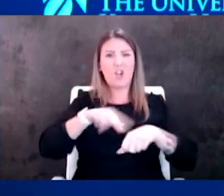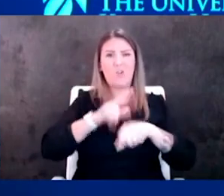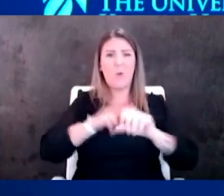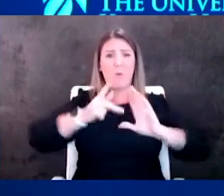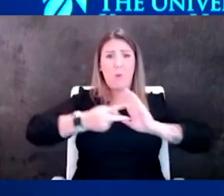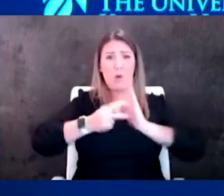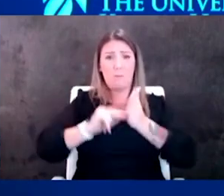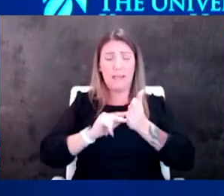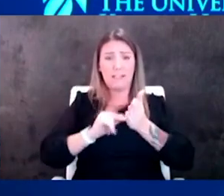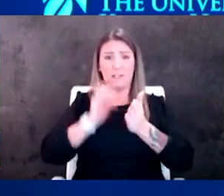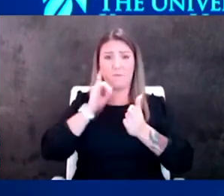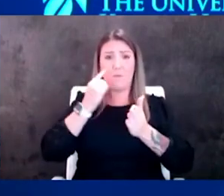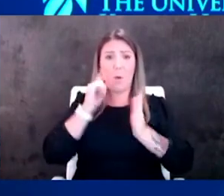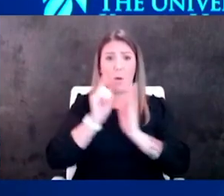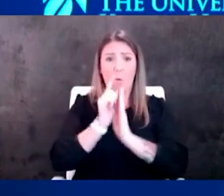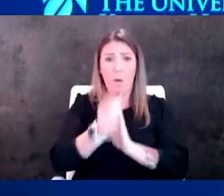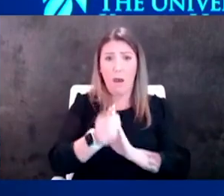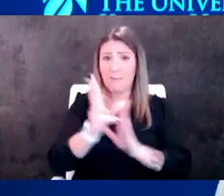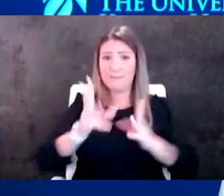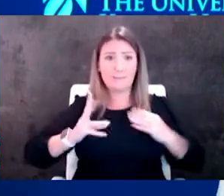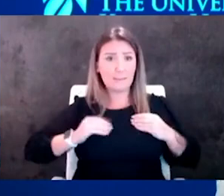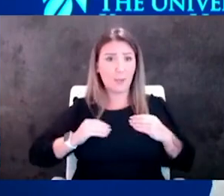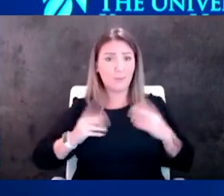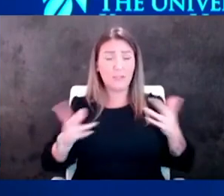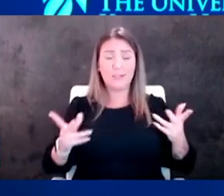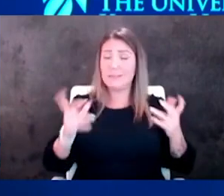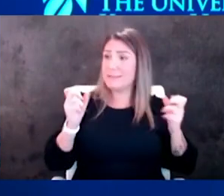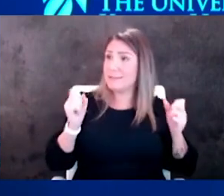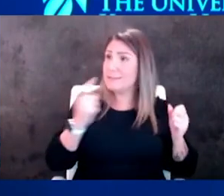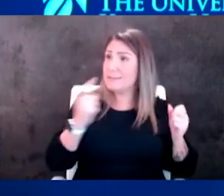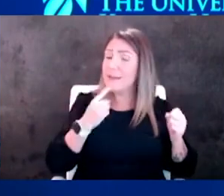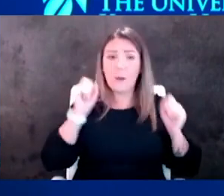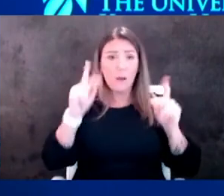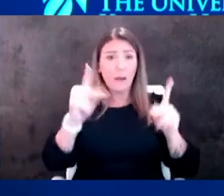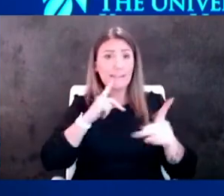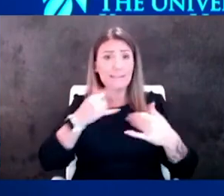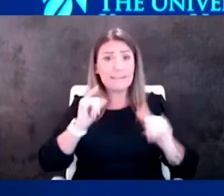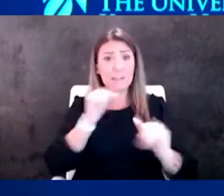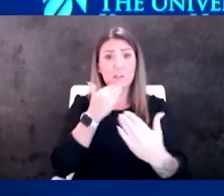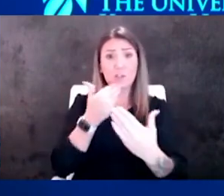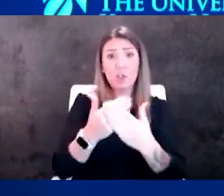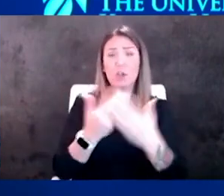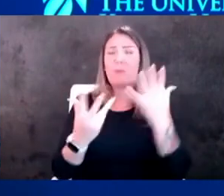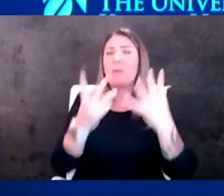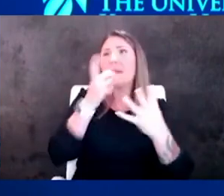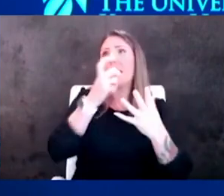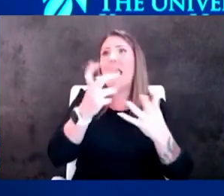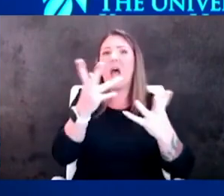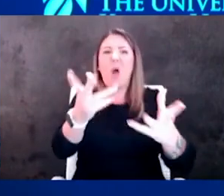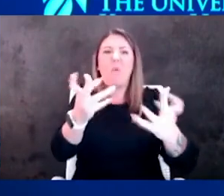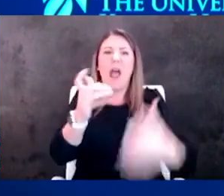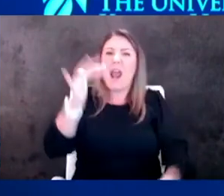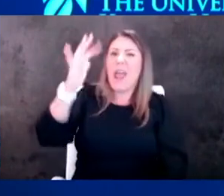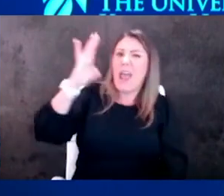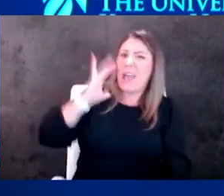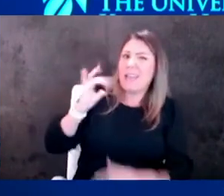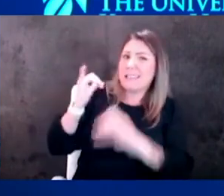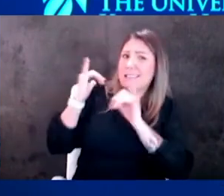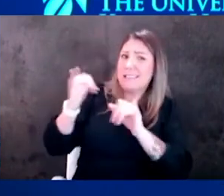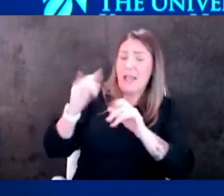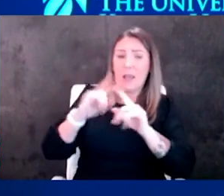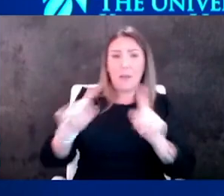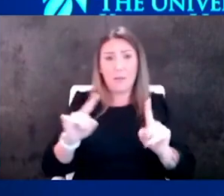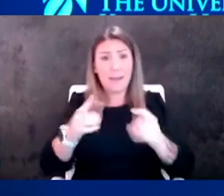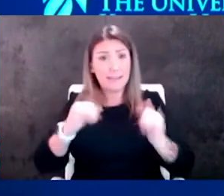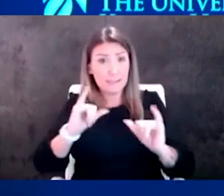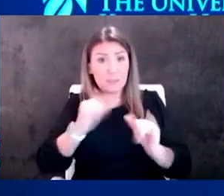while and just accept that and try and say okay it's still good it may not be what i wanted in the past but it can still be good and i